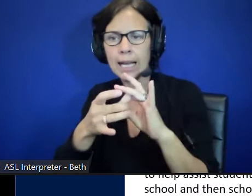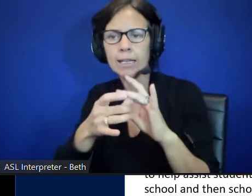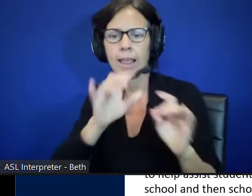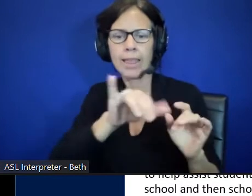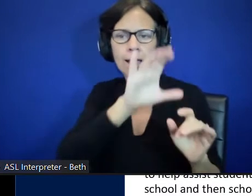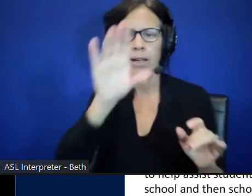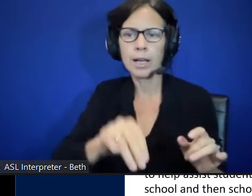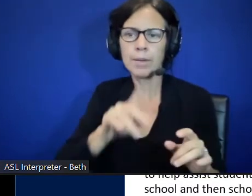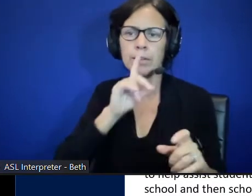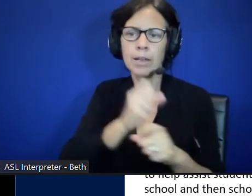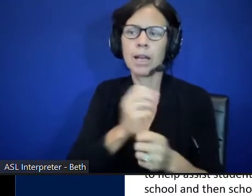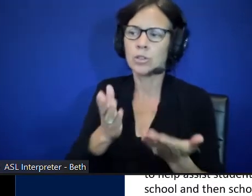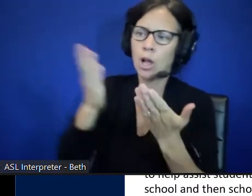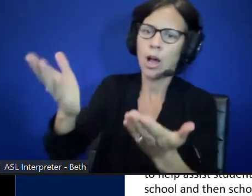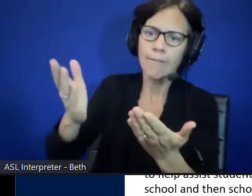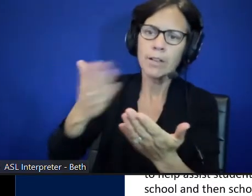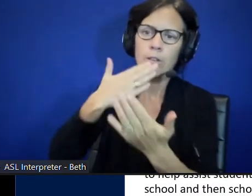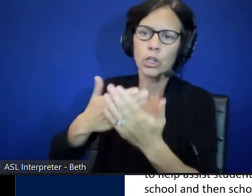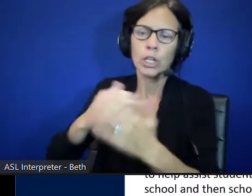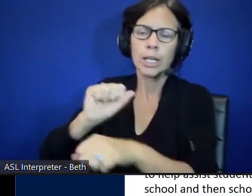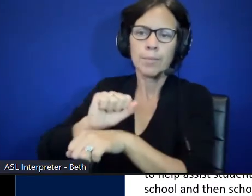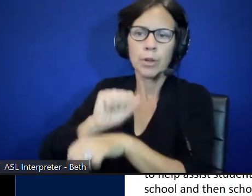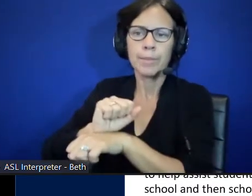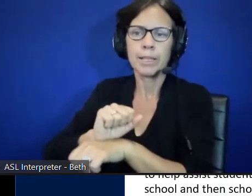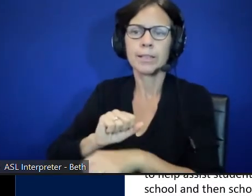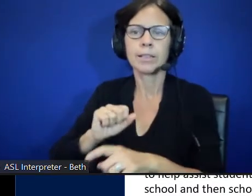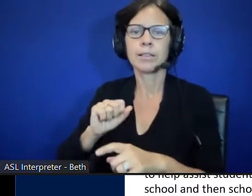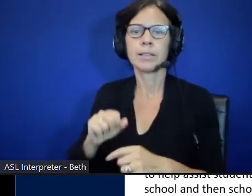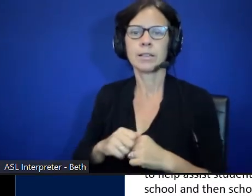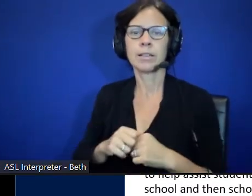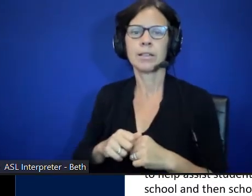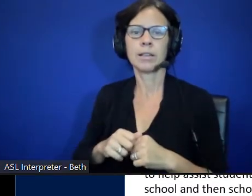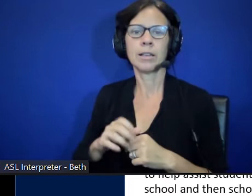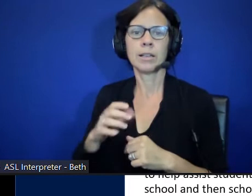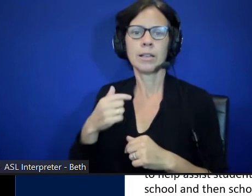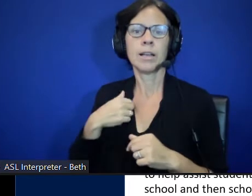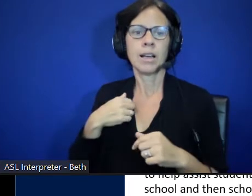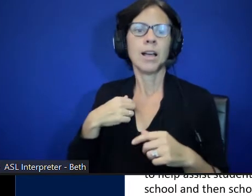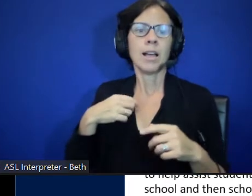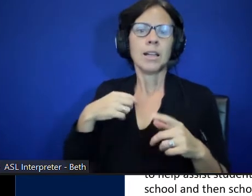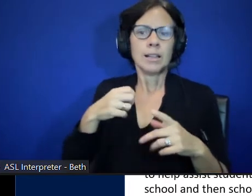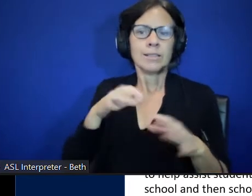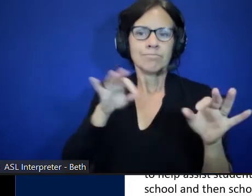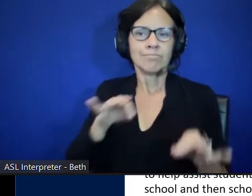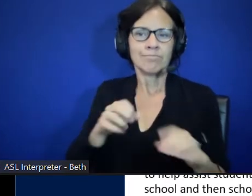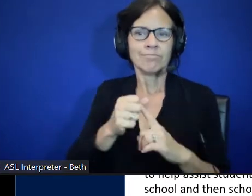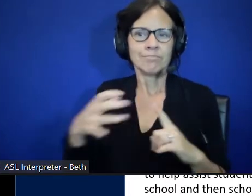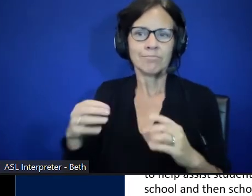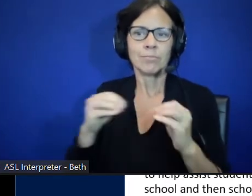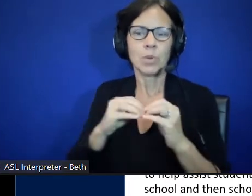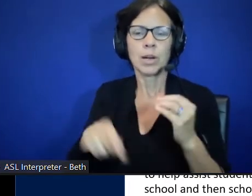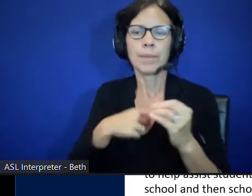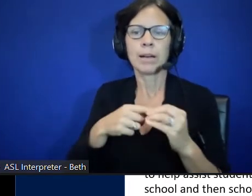to give gainful employment. I did go into on my more about touching base with